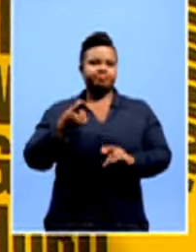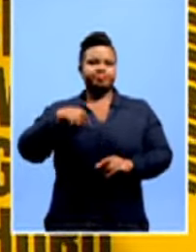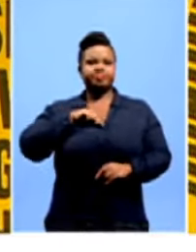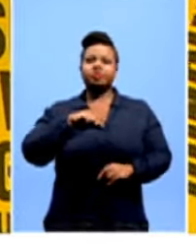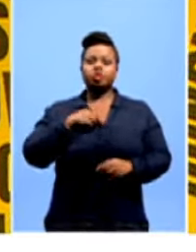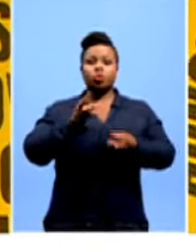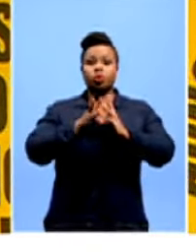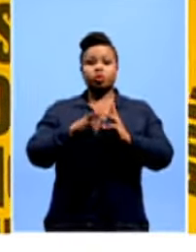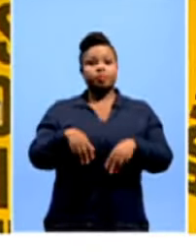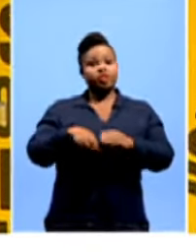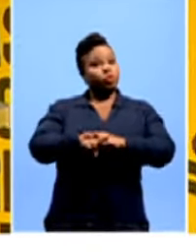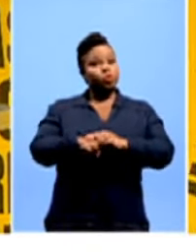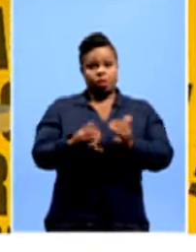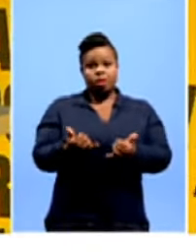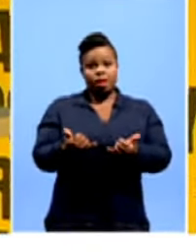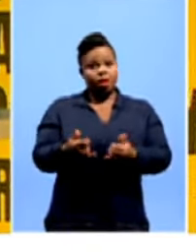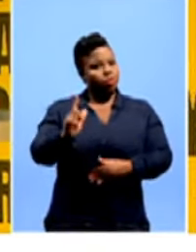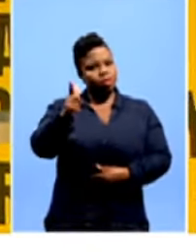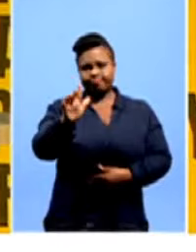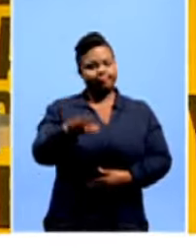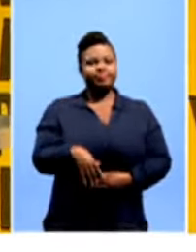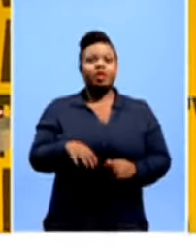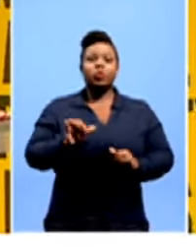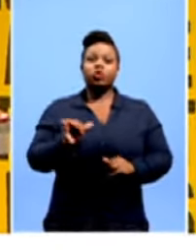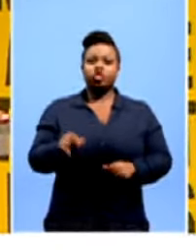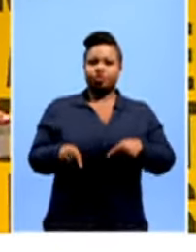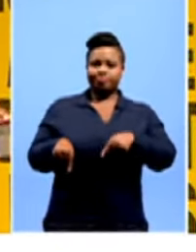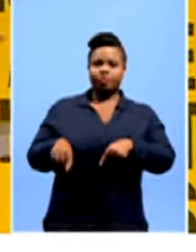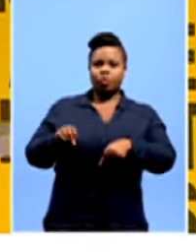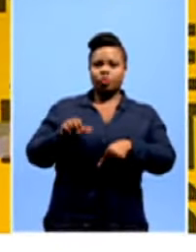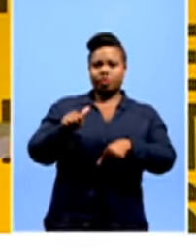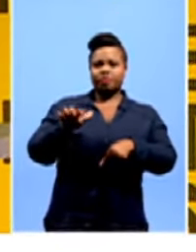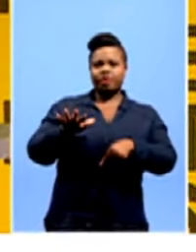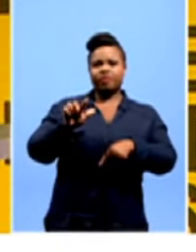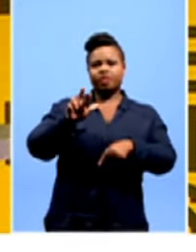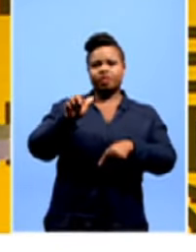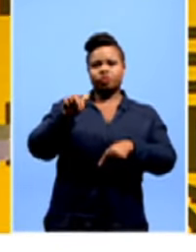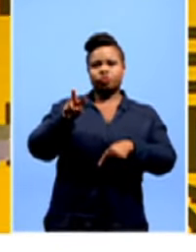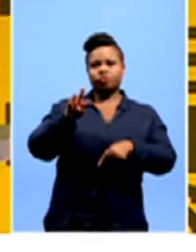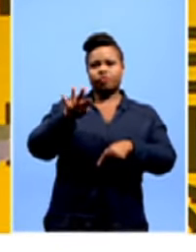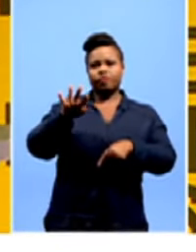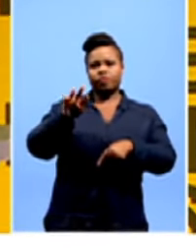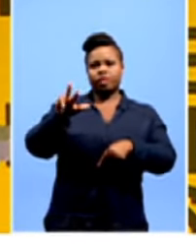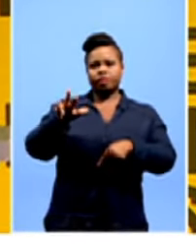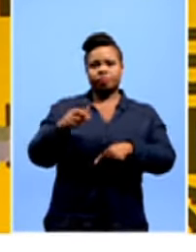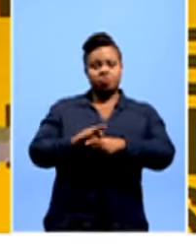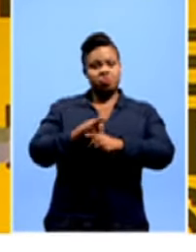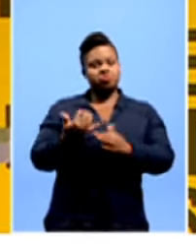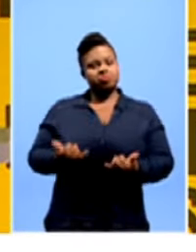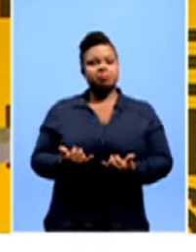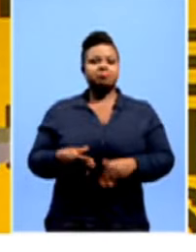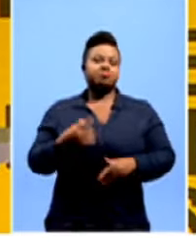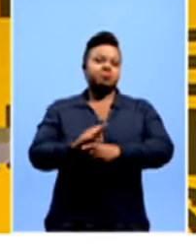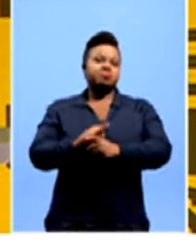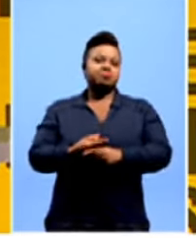WhatsApp video. Do it now. Don't wait till later. The number to do so on is 065-862-4548. You can interact